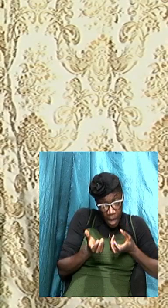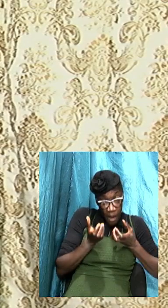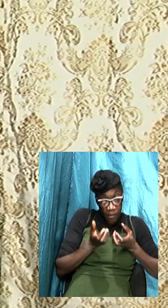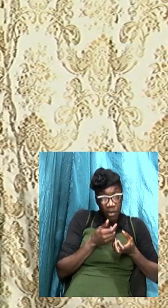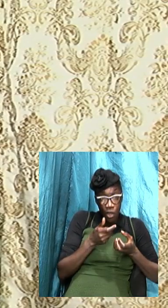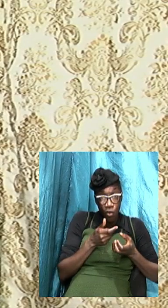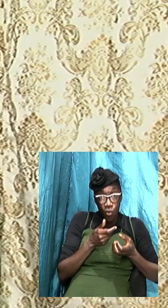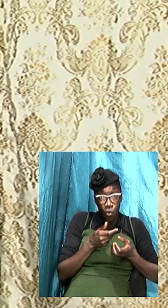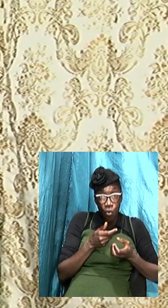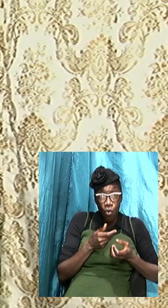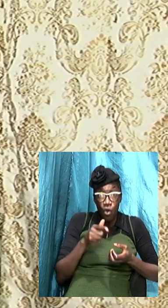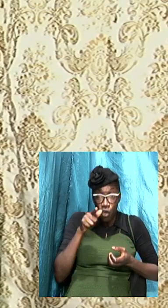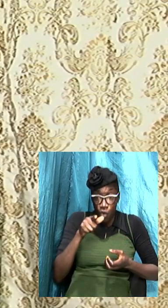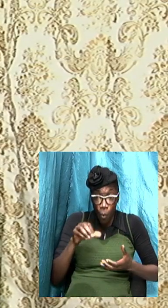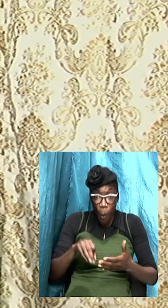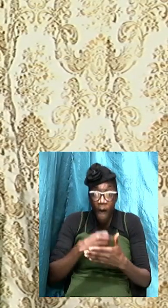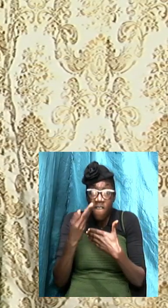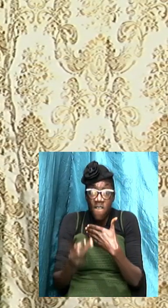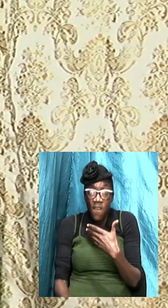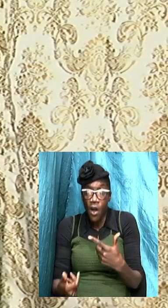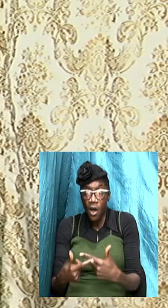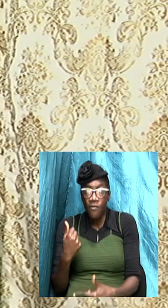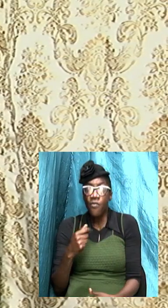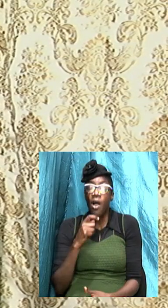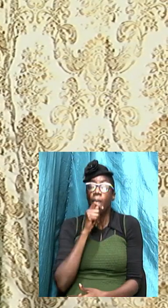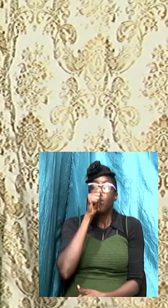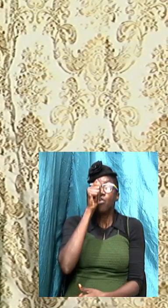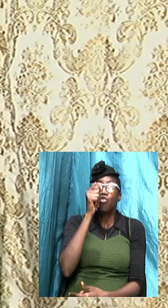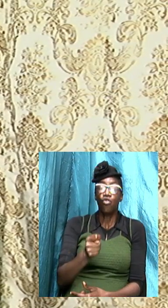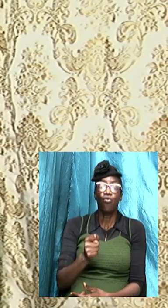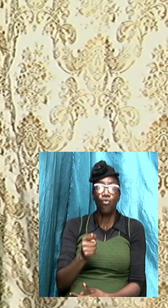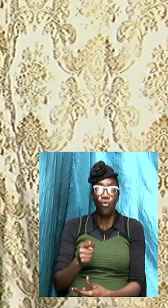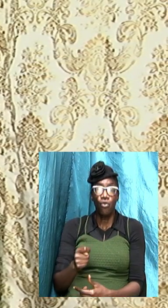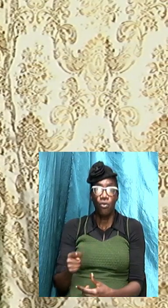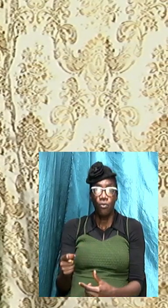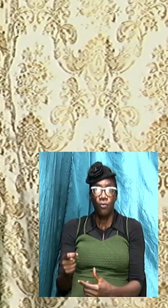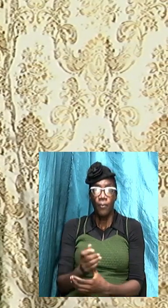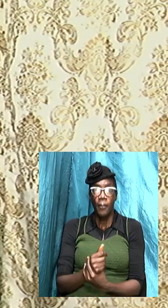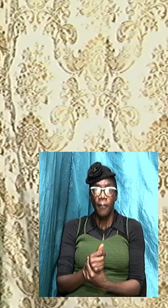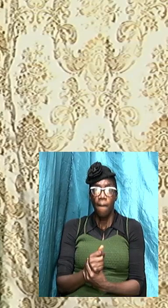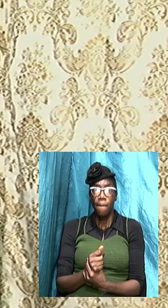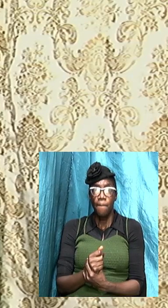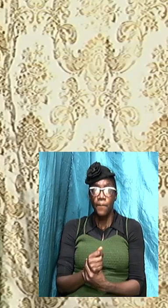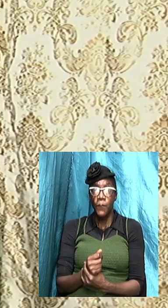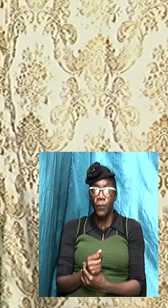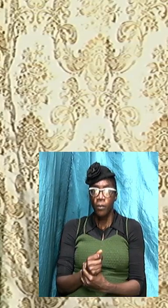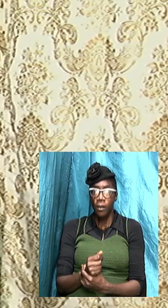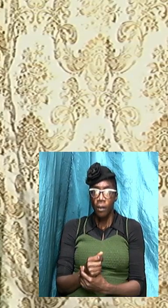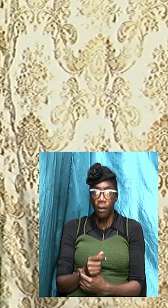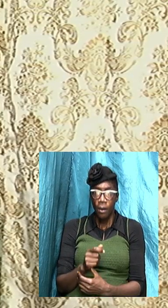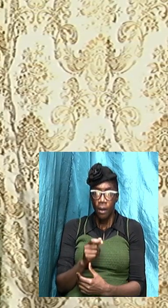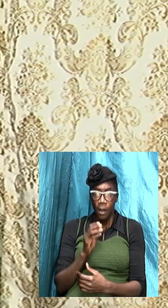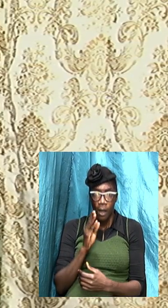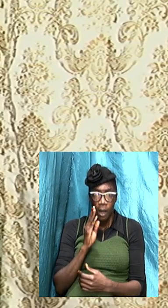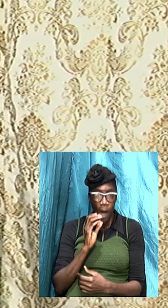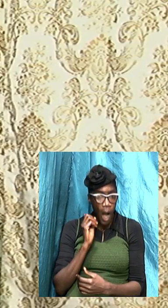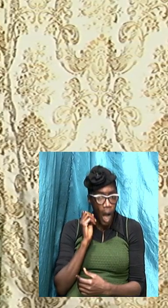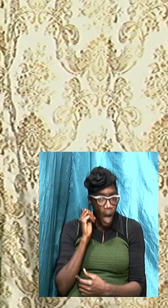fall from the truth first peter five verse it said be sober